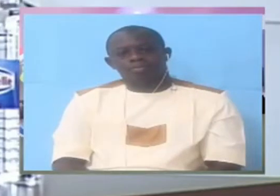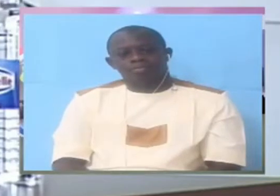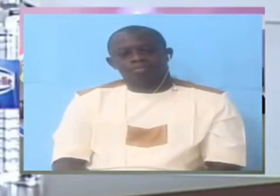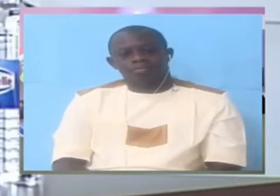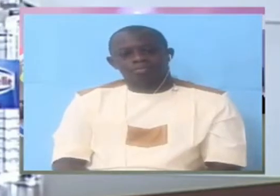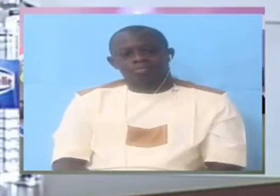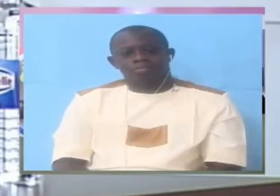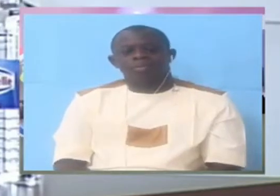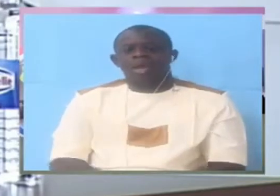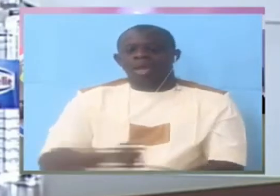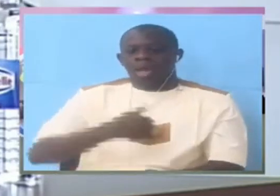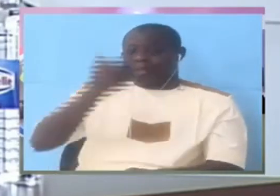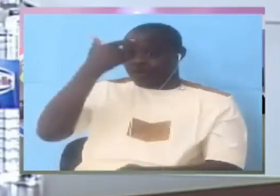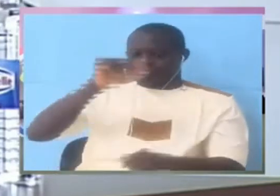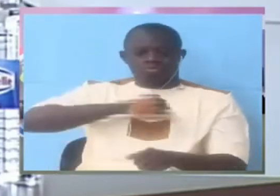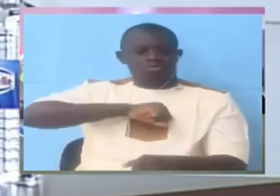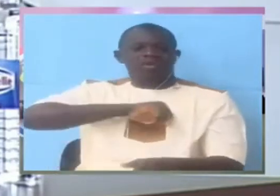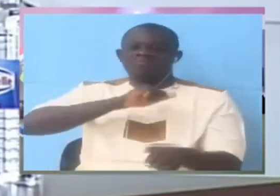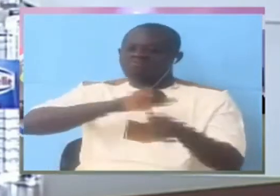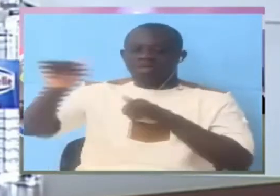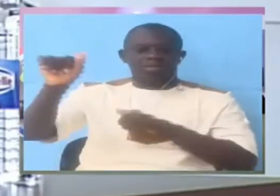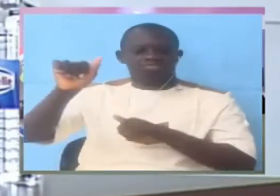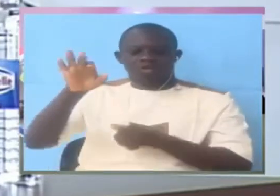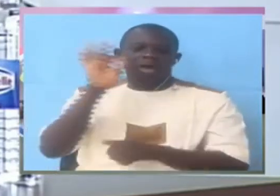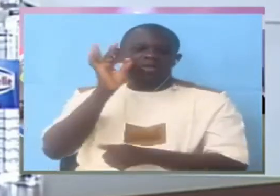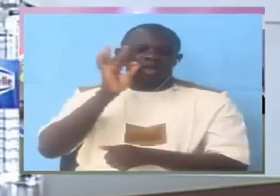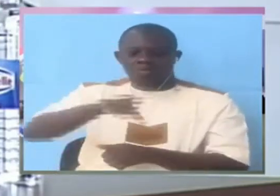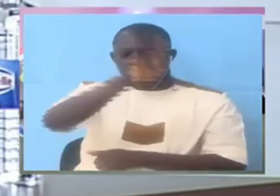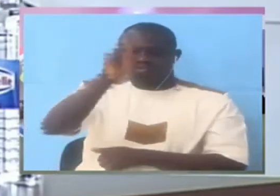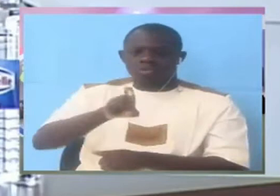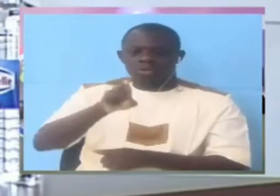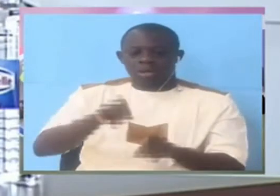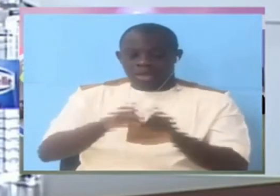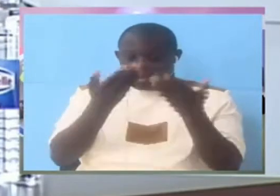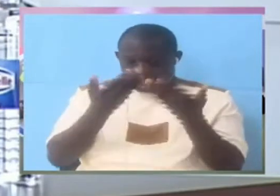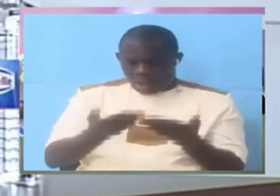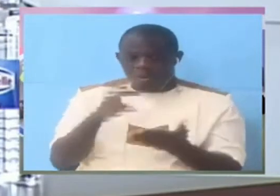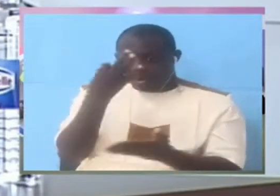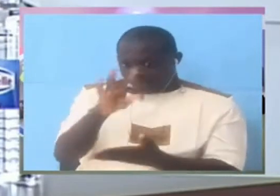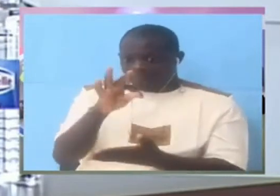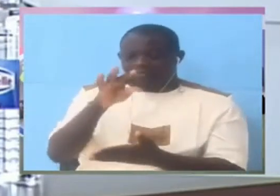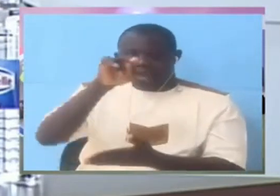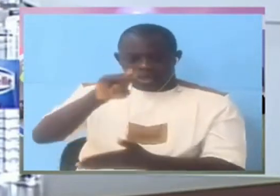best position to answer that but if the NIA arrest people they